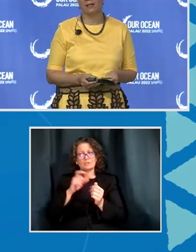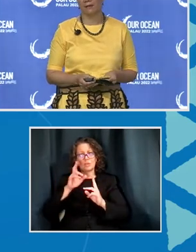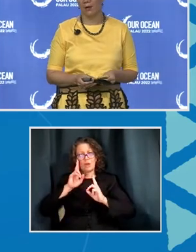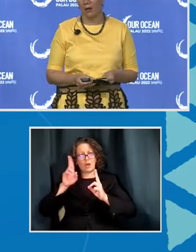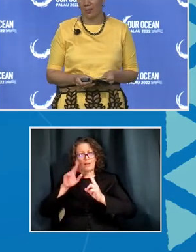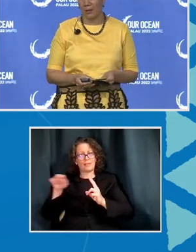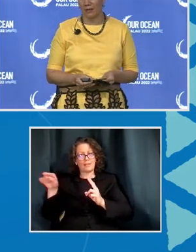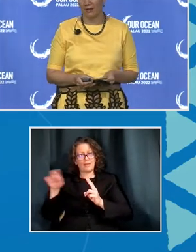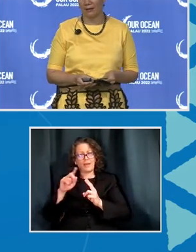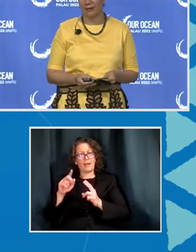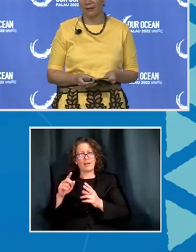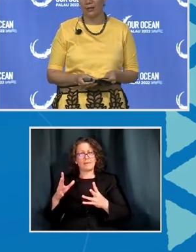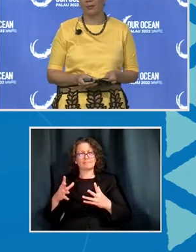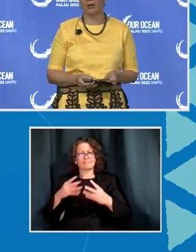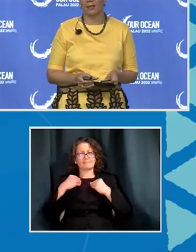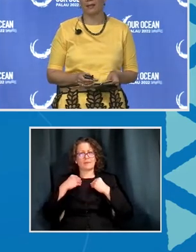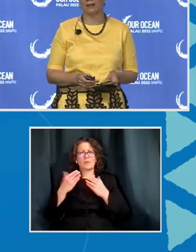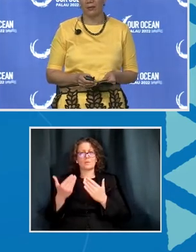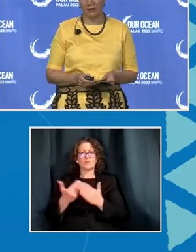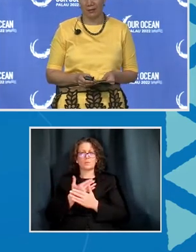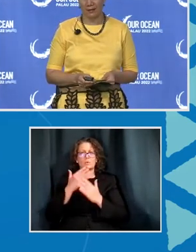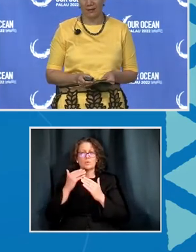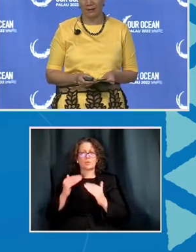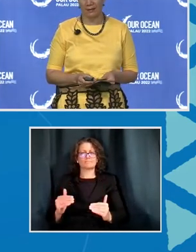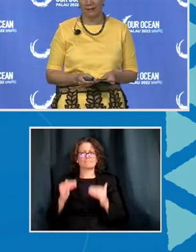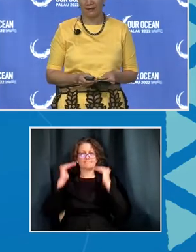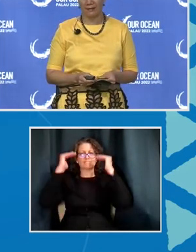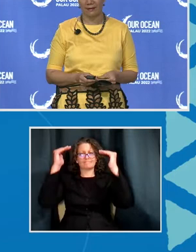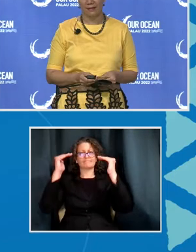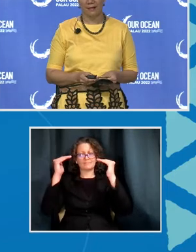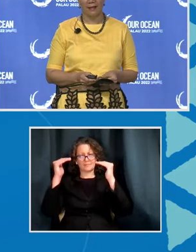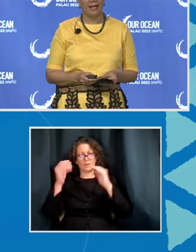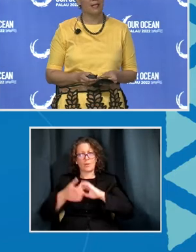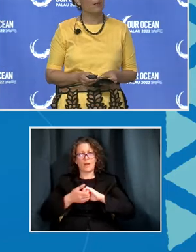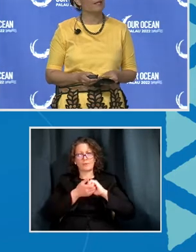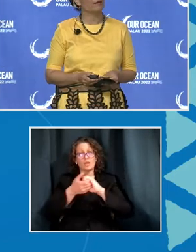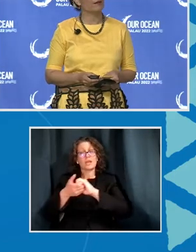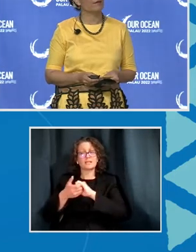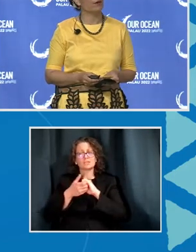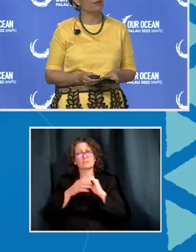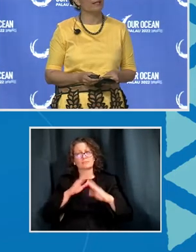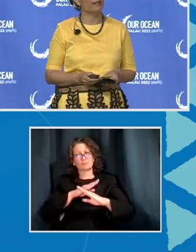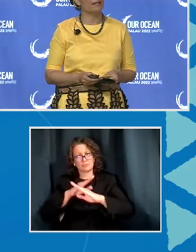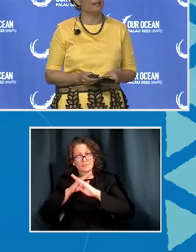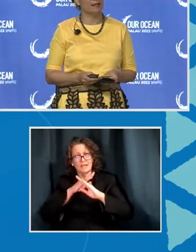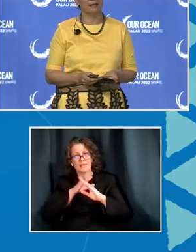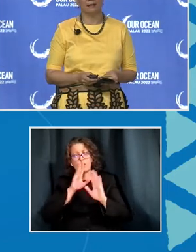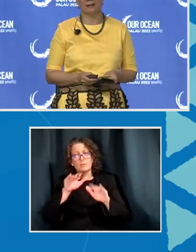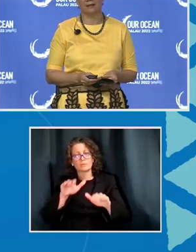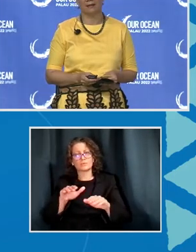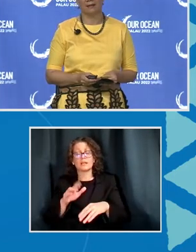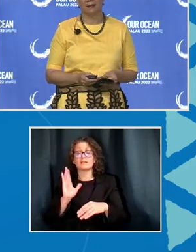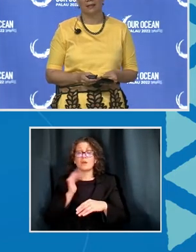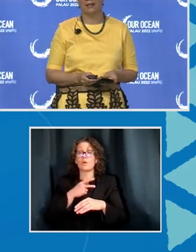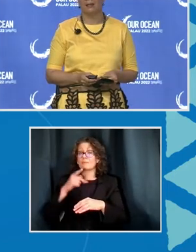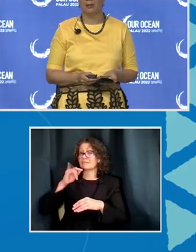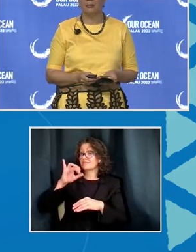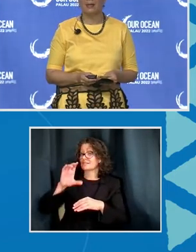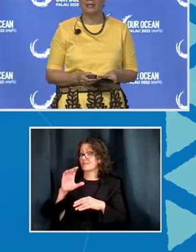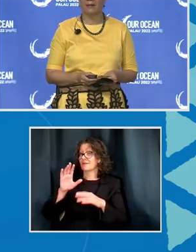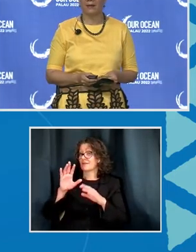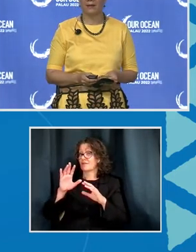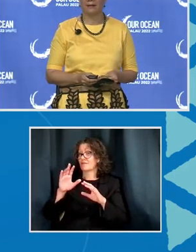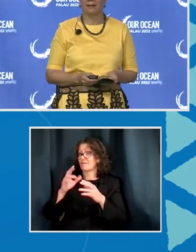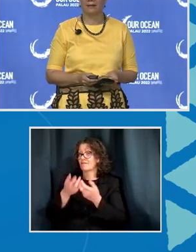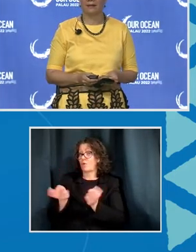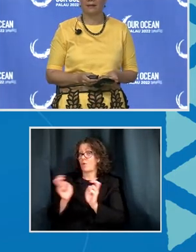new levels of cooperation to protect our oceans. As our Pacific Forum leaders stated, the